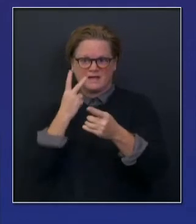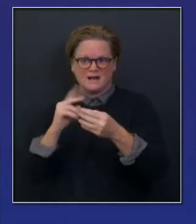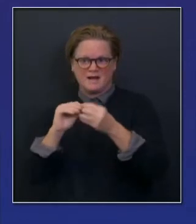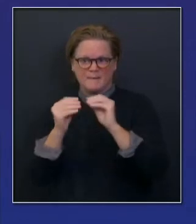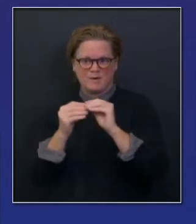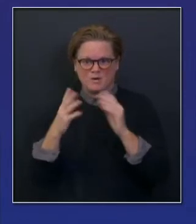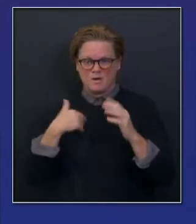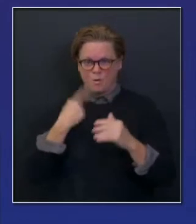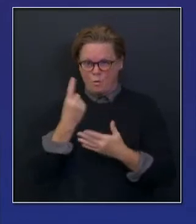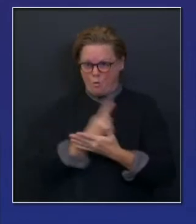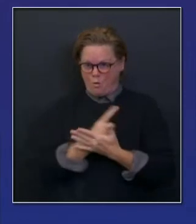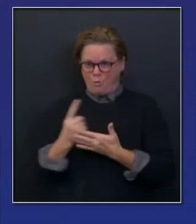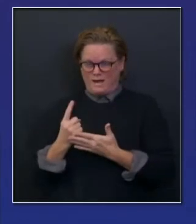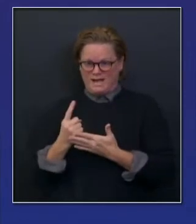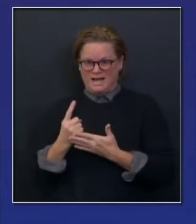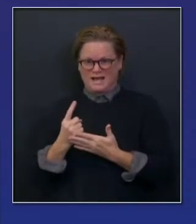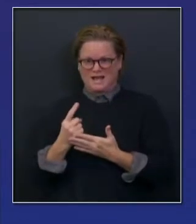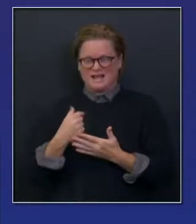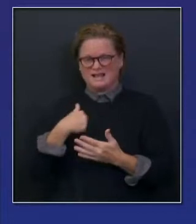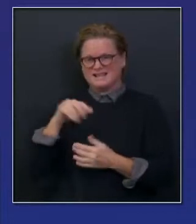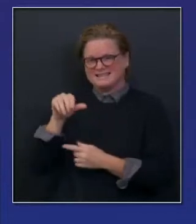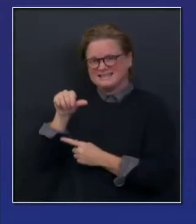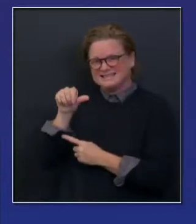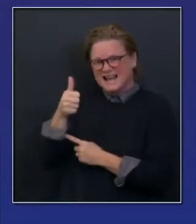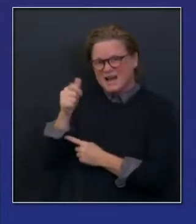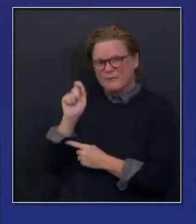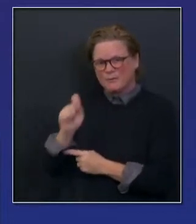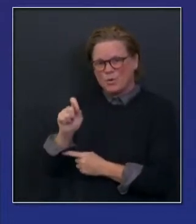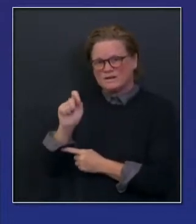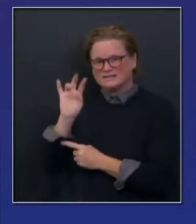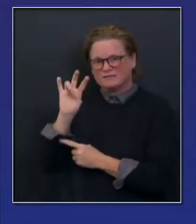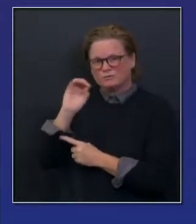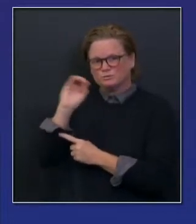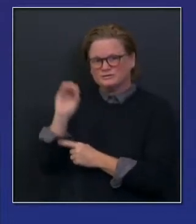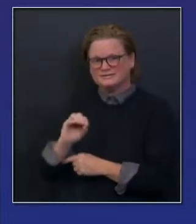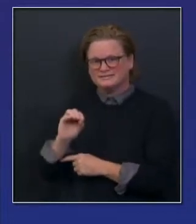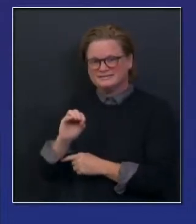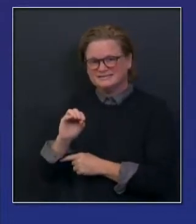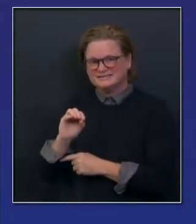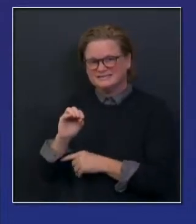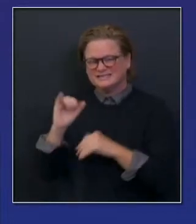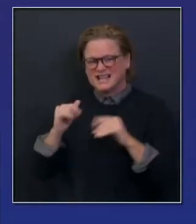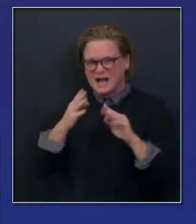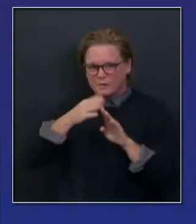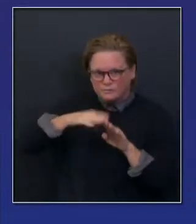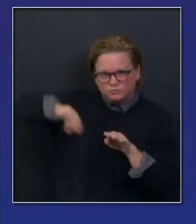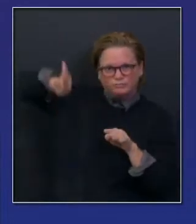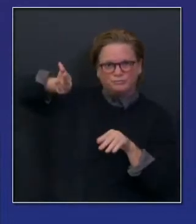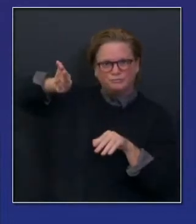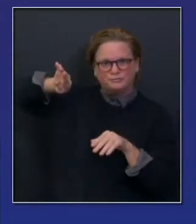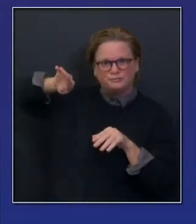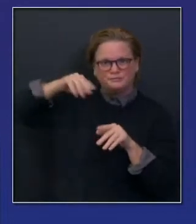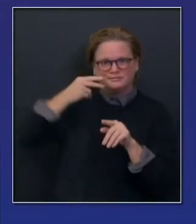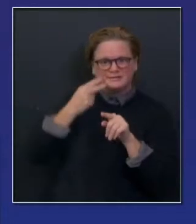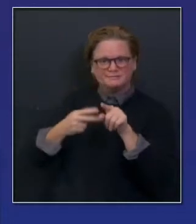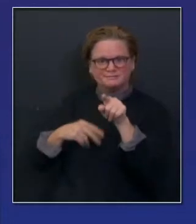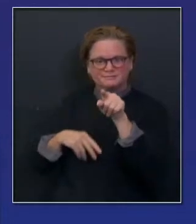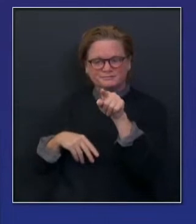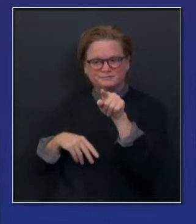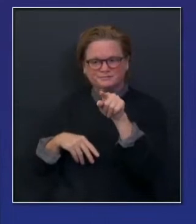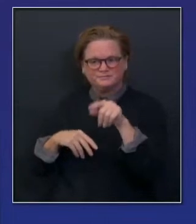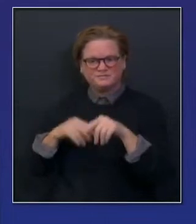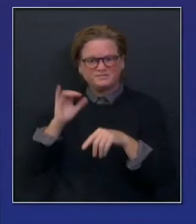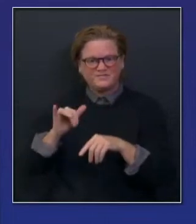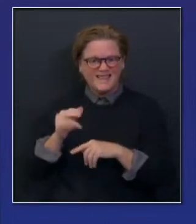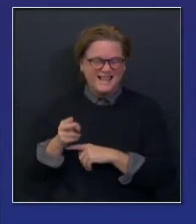past 10 percent to 10.7 percent. We haven't seen positivity rate that high since the very first few weeks